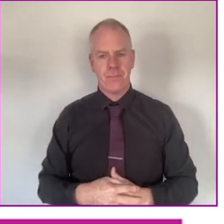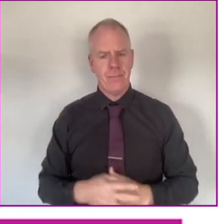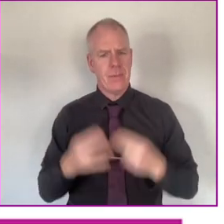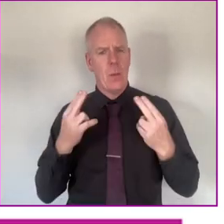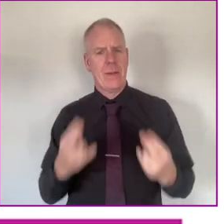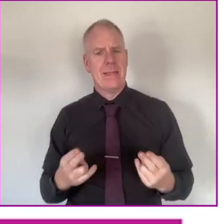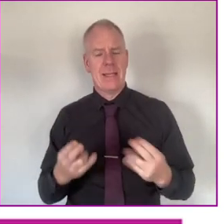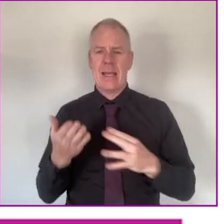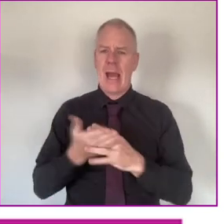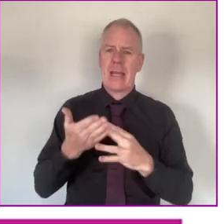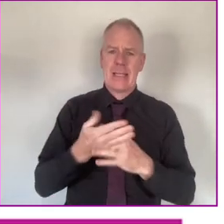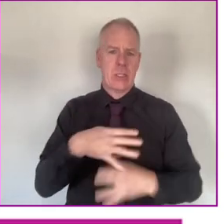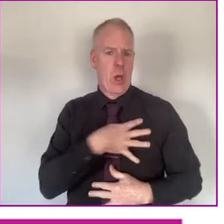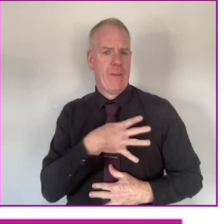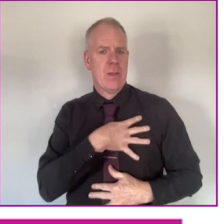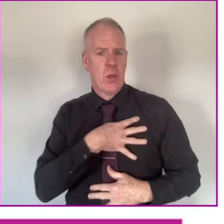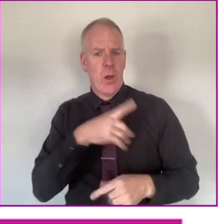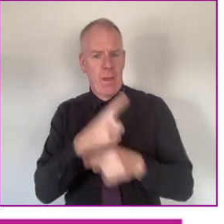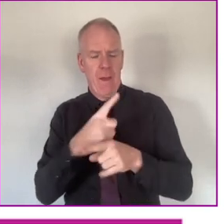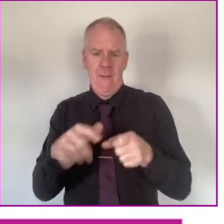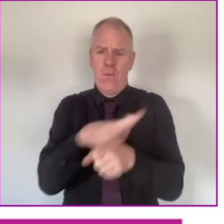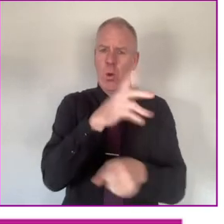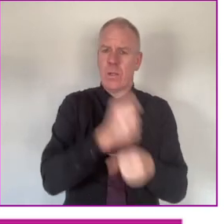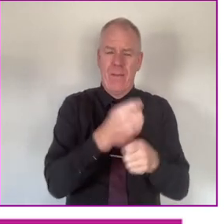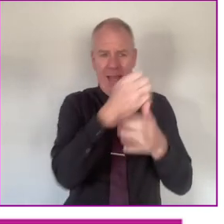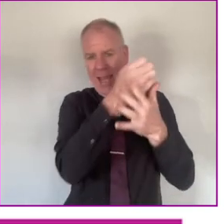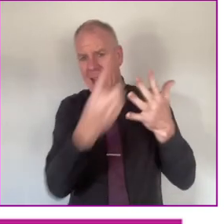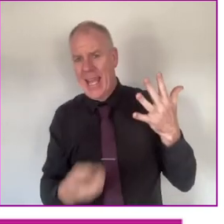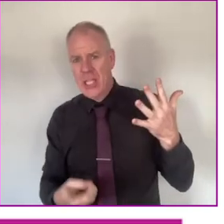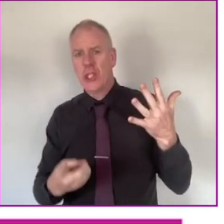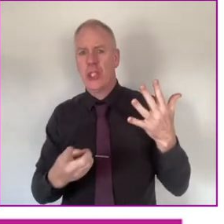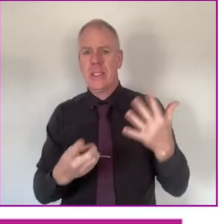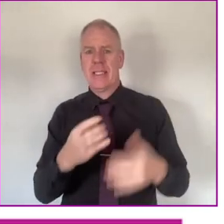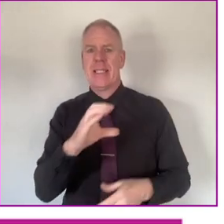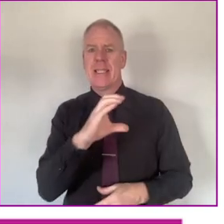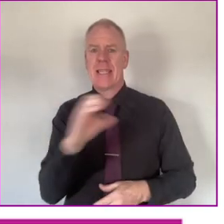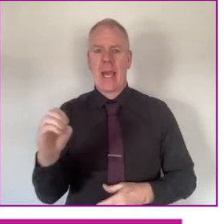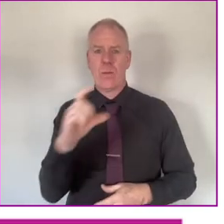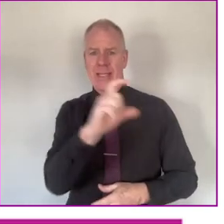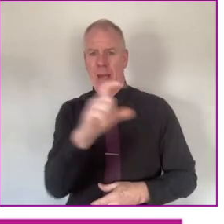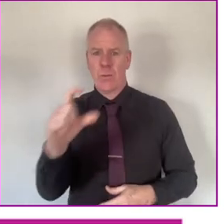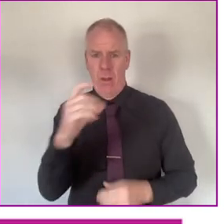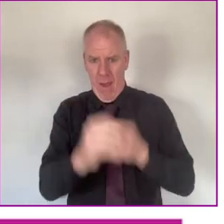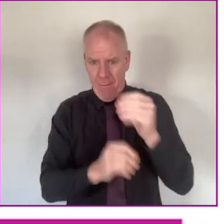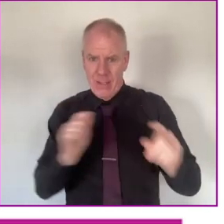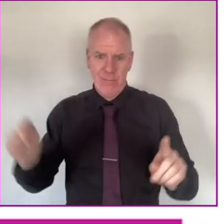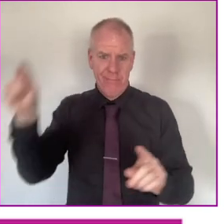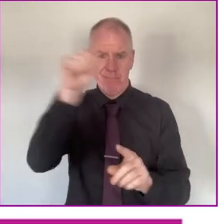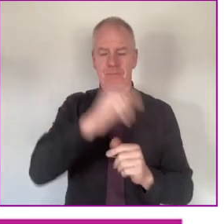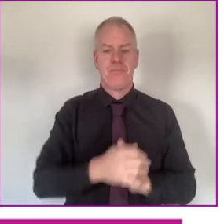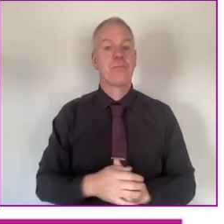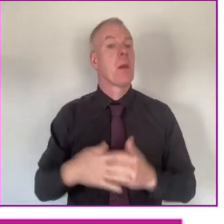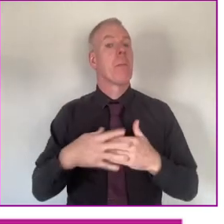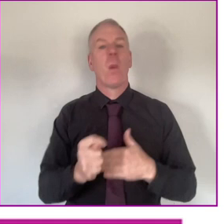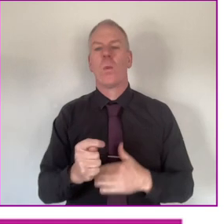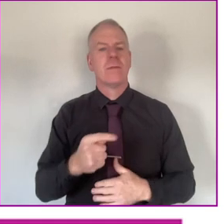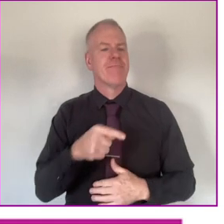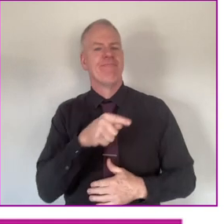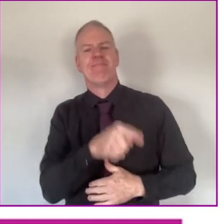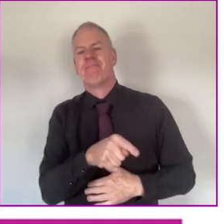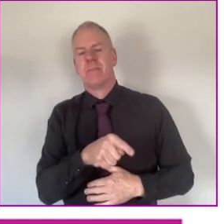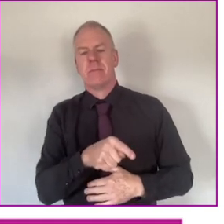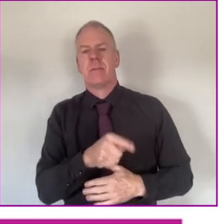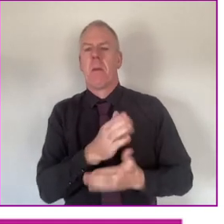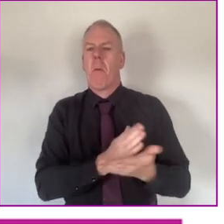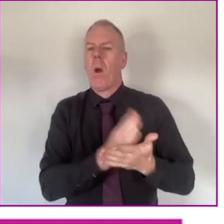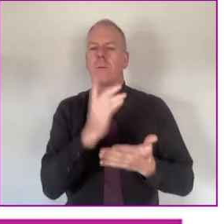we do need access officers full-time in each of the county councils. Most of